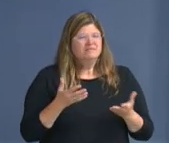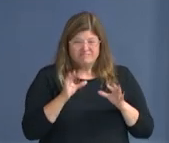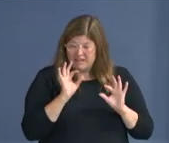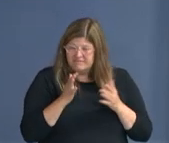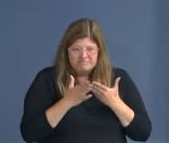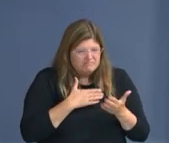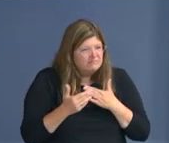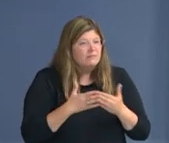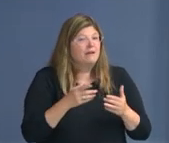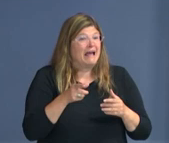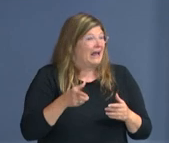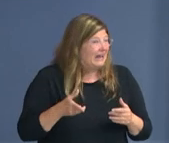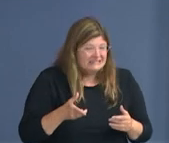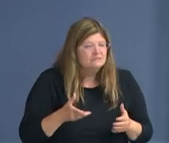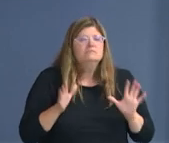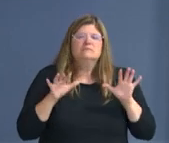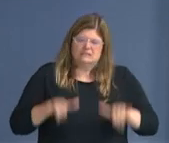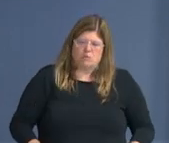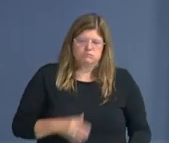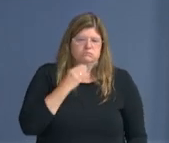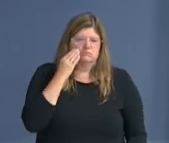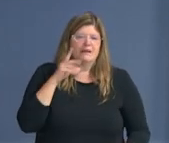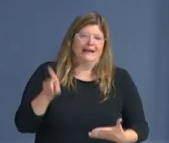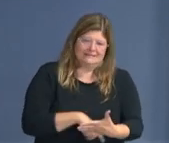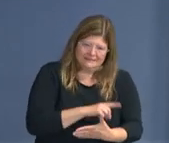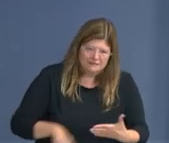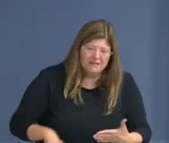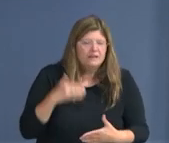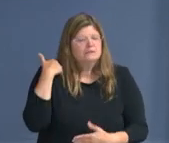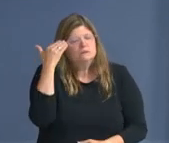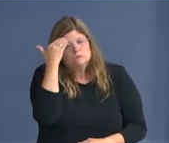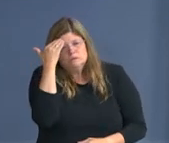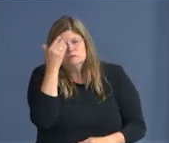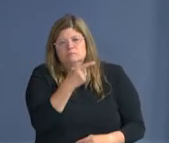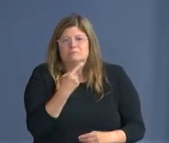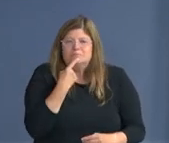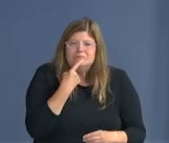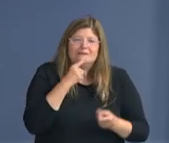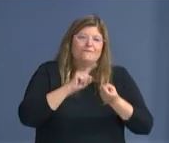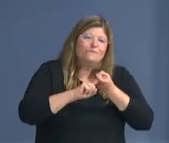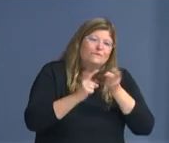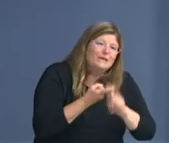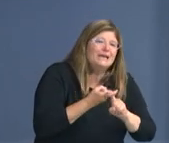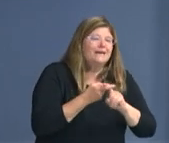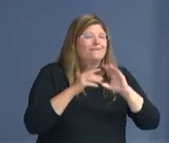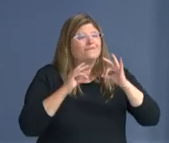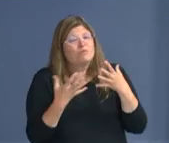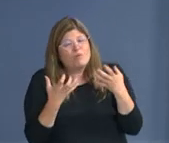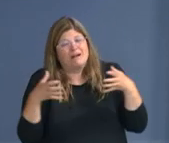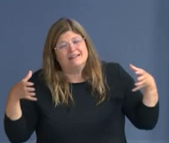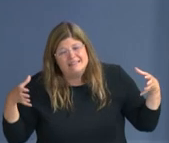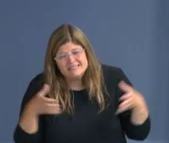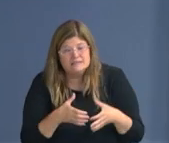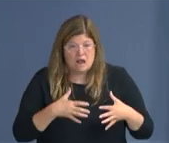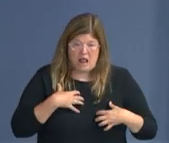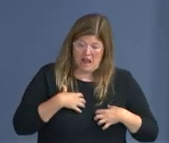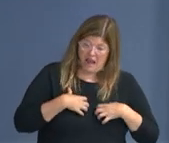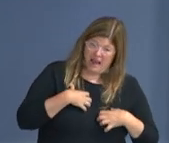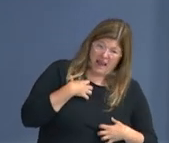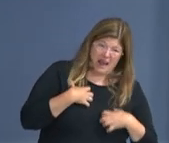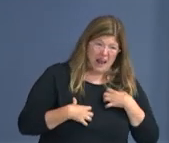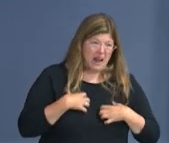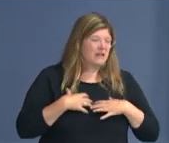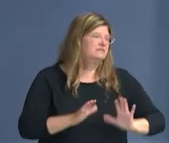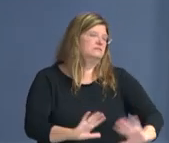family and friends. But in order to protect each other, we need to stay home. If we feel sick, one cookout is not